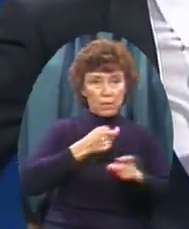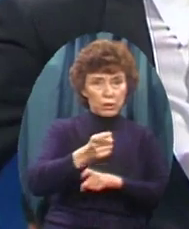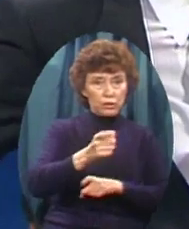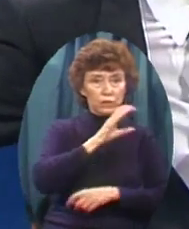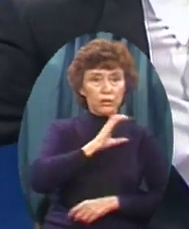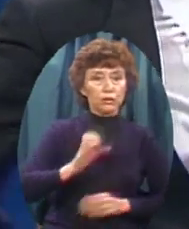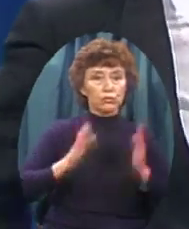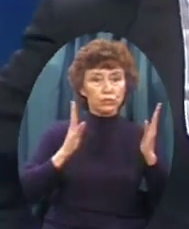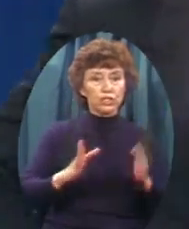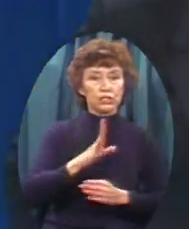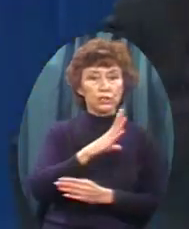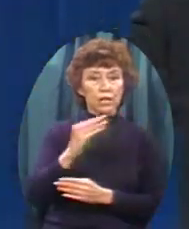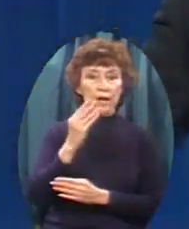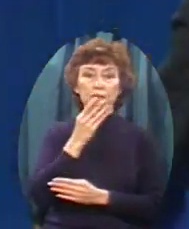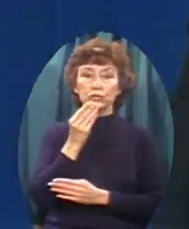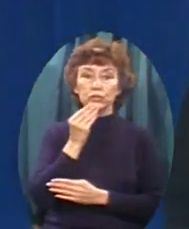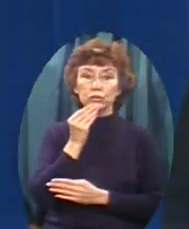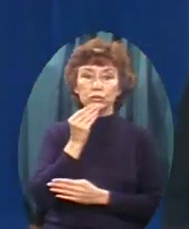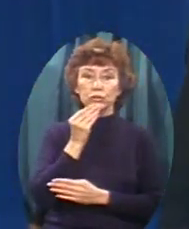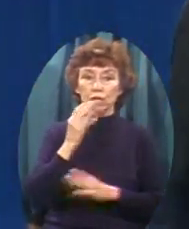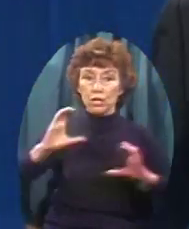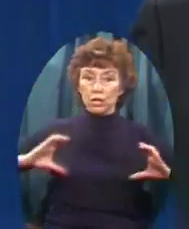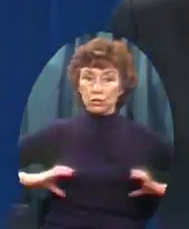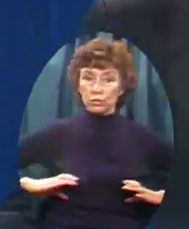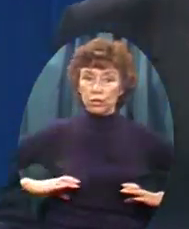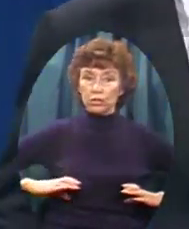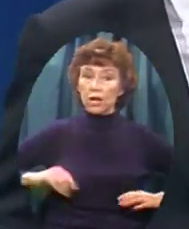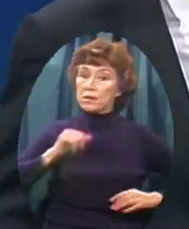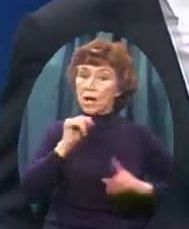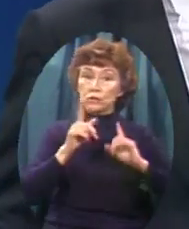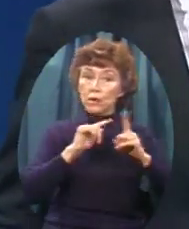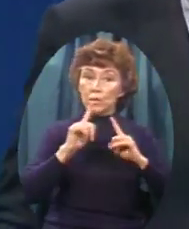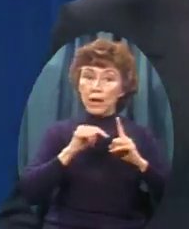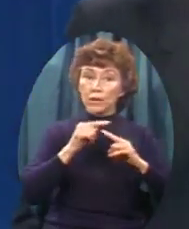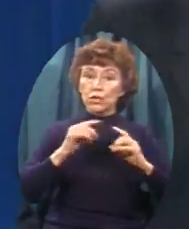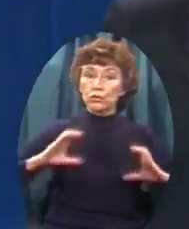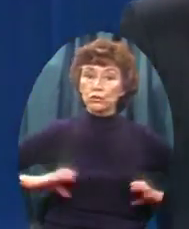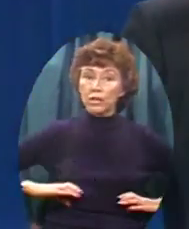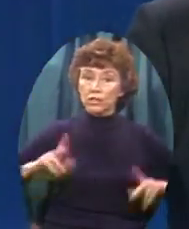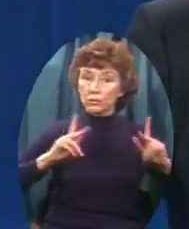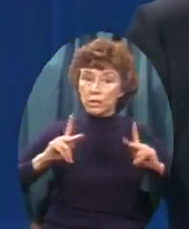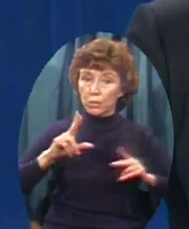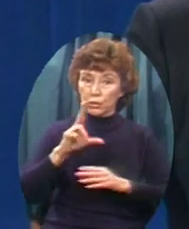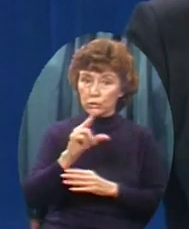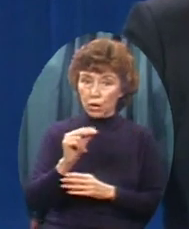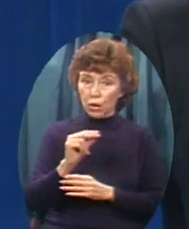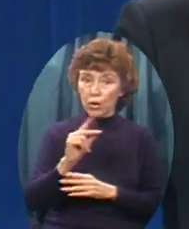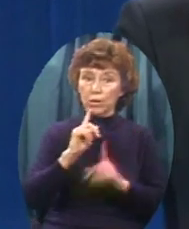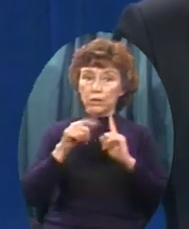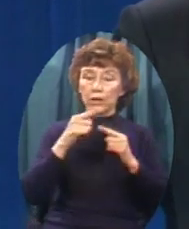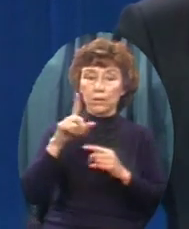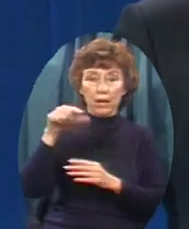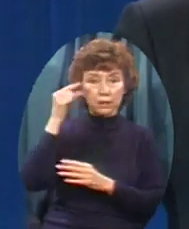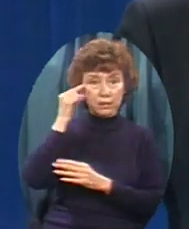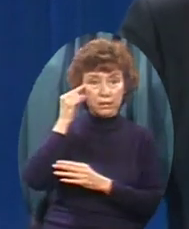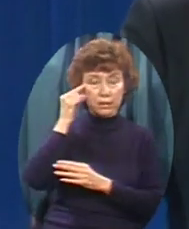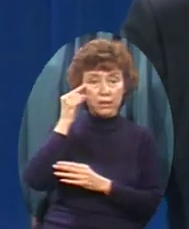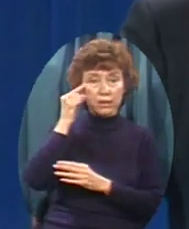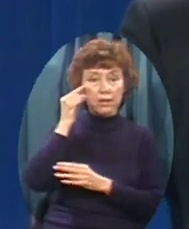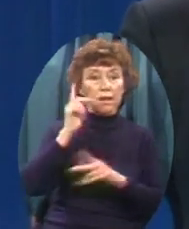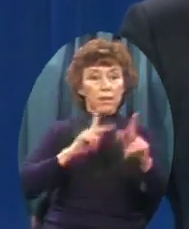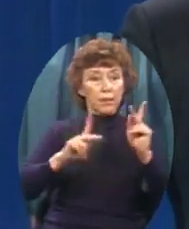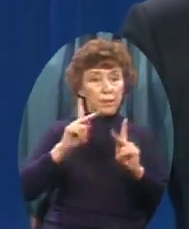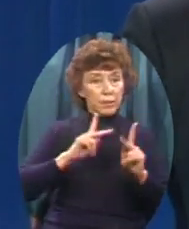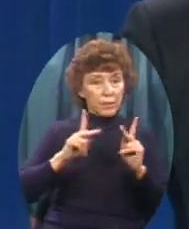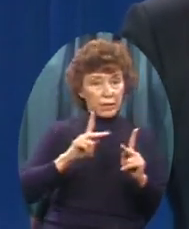That hates God I'm not speaking Of the Russian people The Russian people Like any other people In the world Are victims Of their